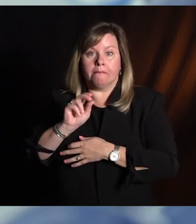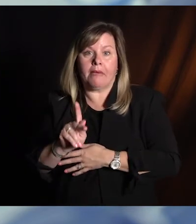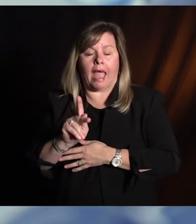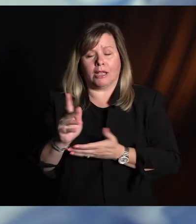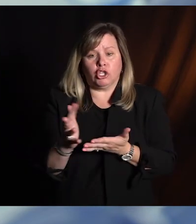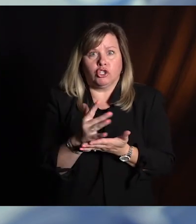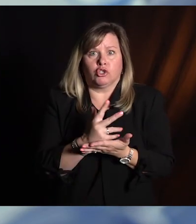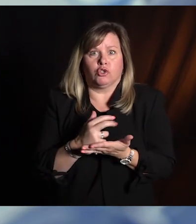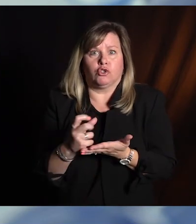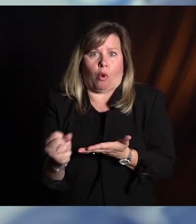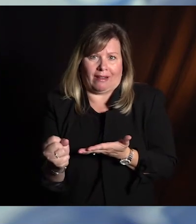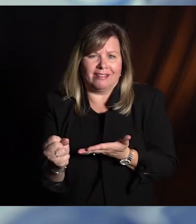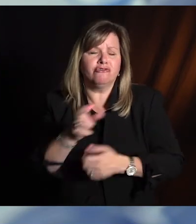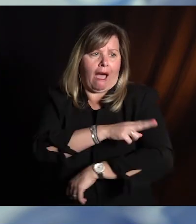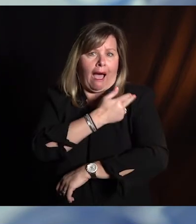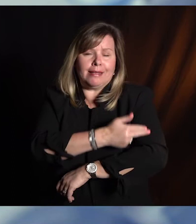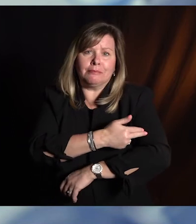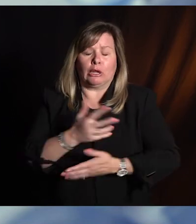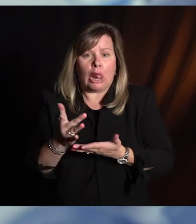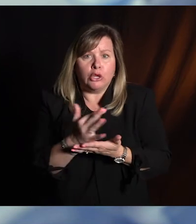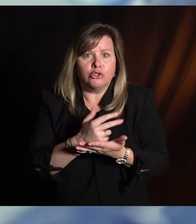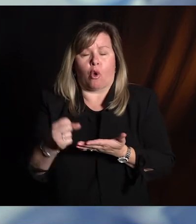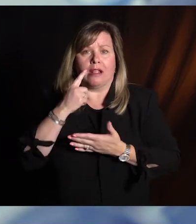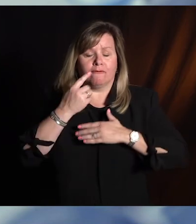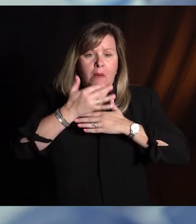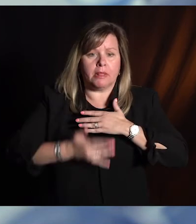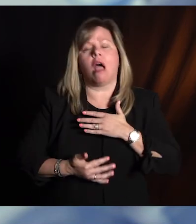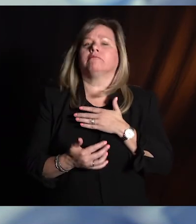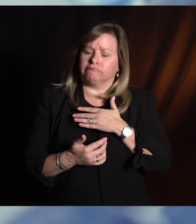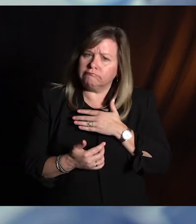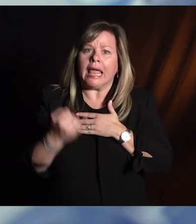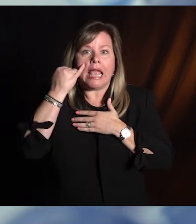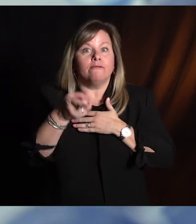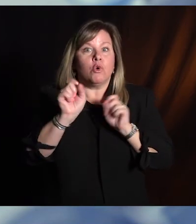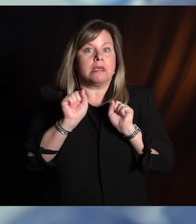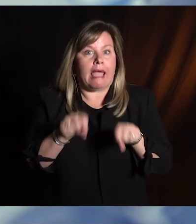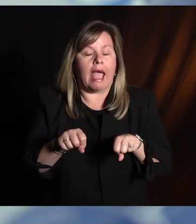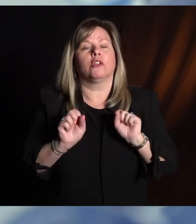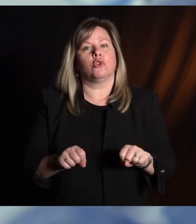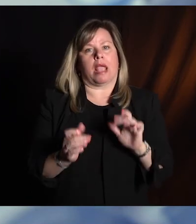hospitals are concerned about this as well. So if you're able, please contact Versity